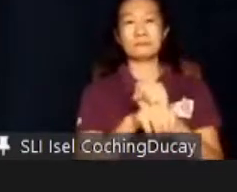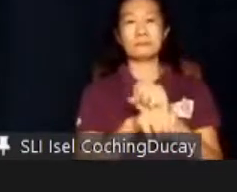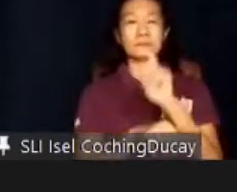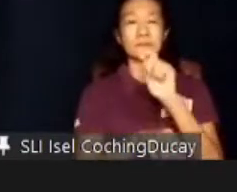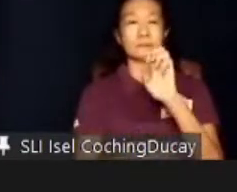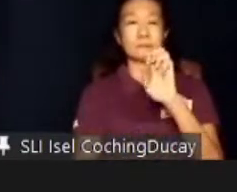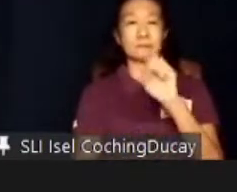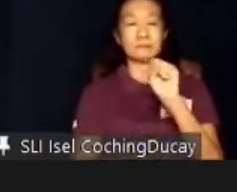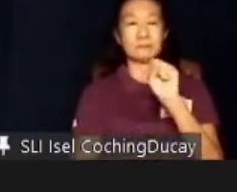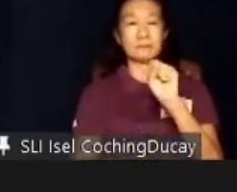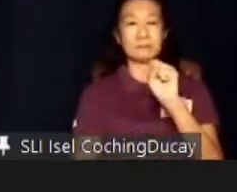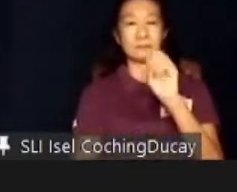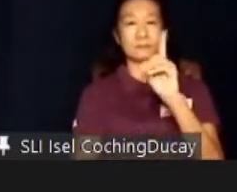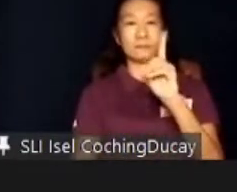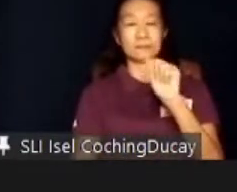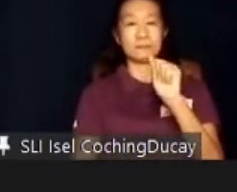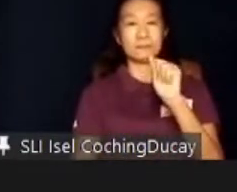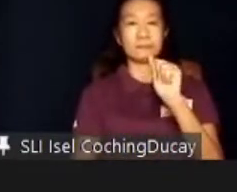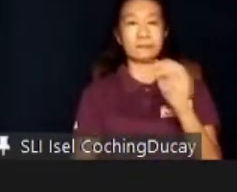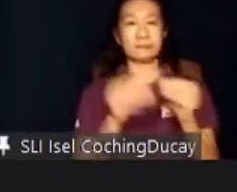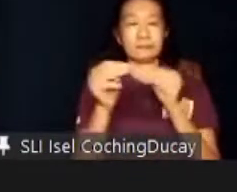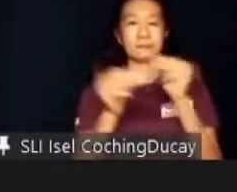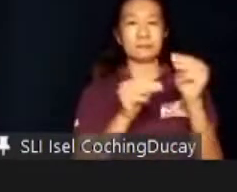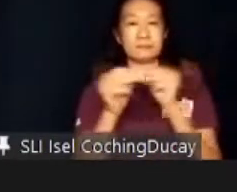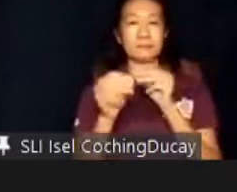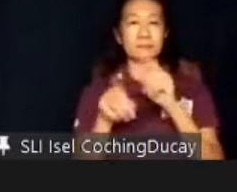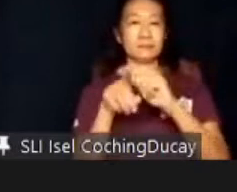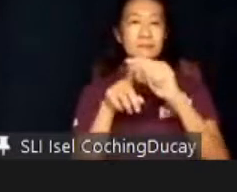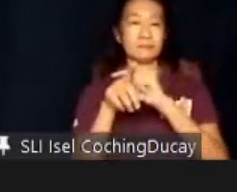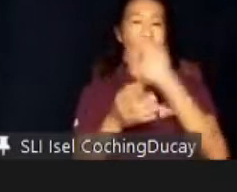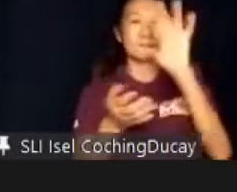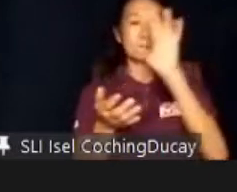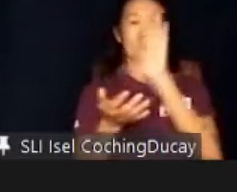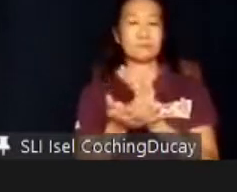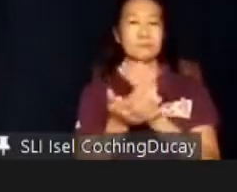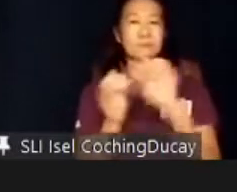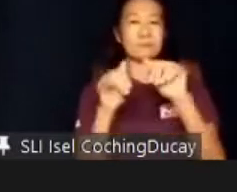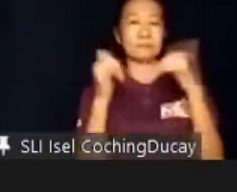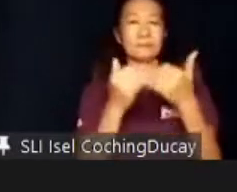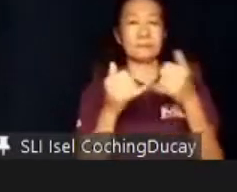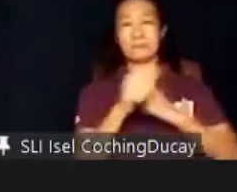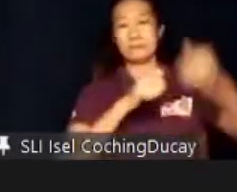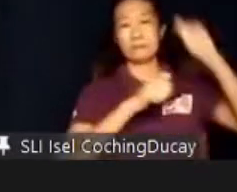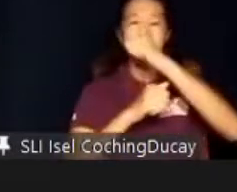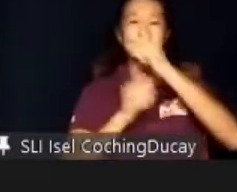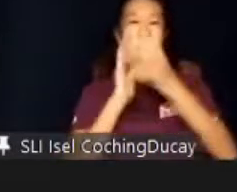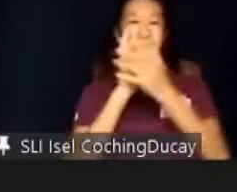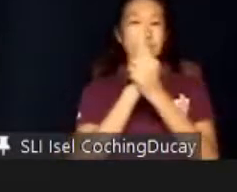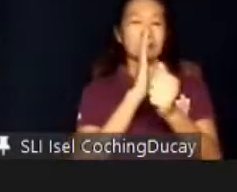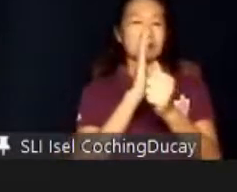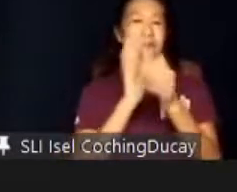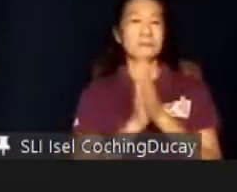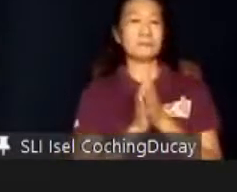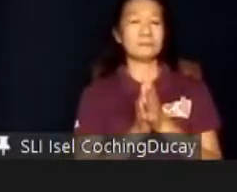-managed agency for more advanced and specialized work skills